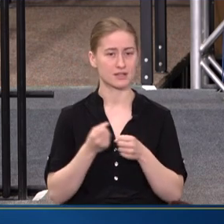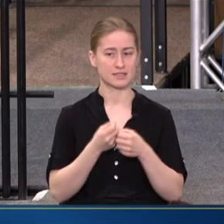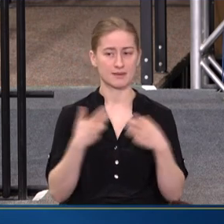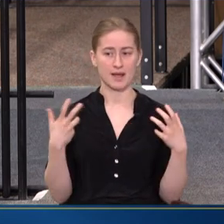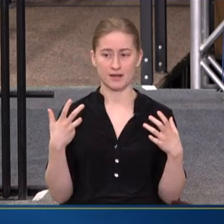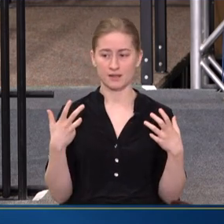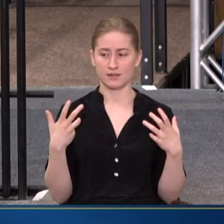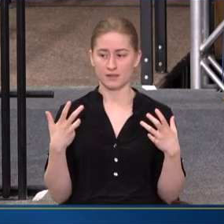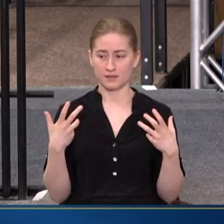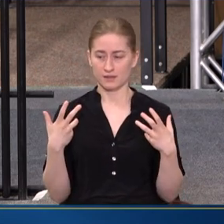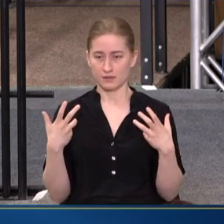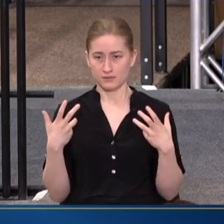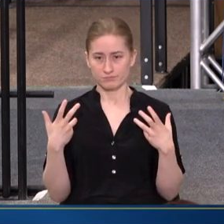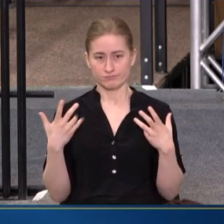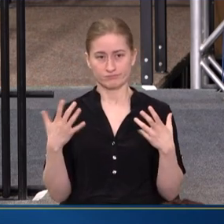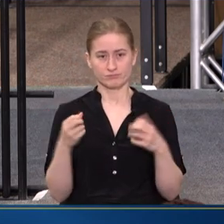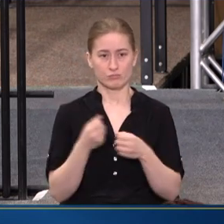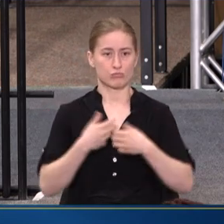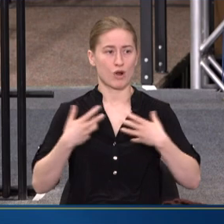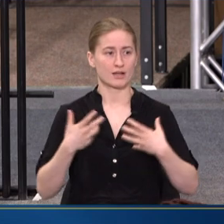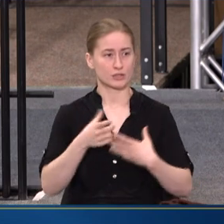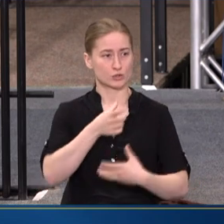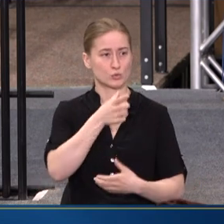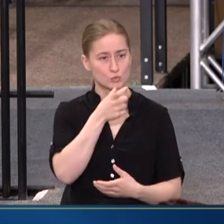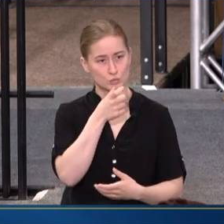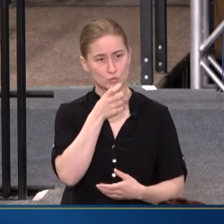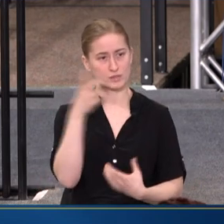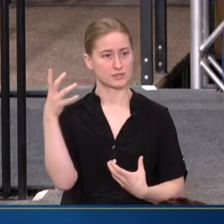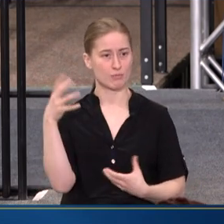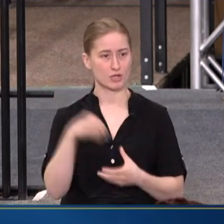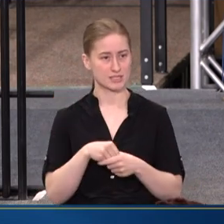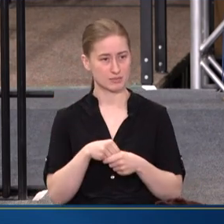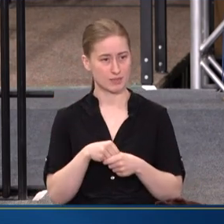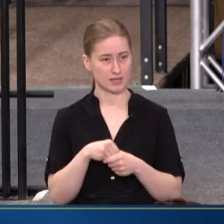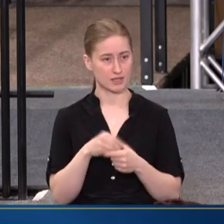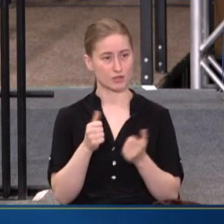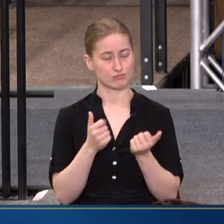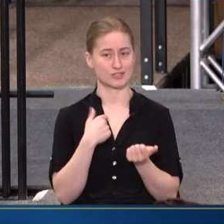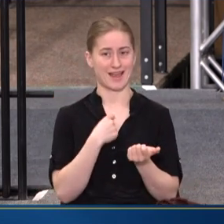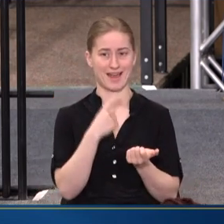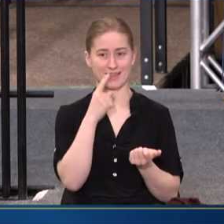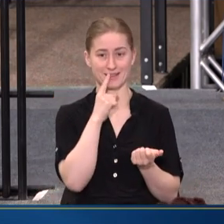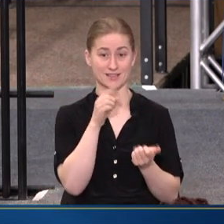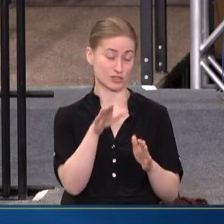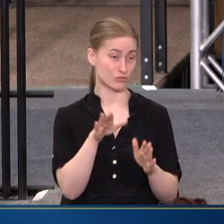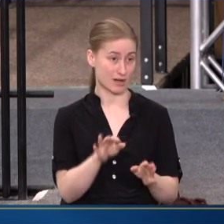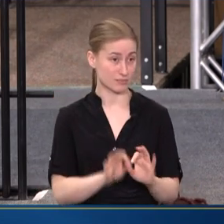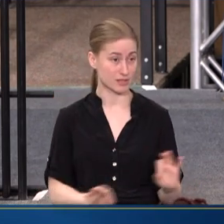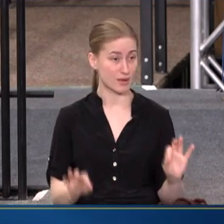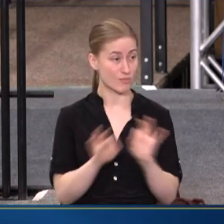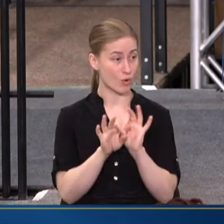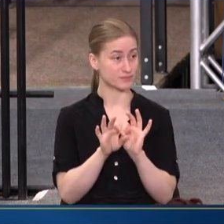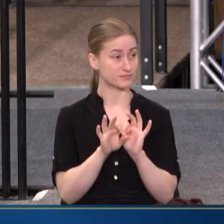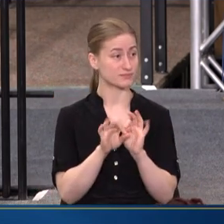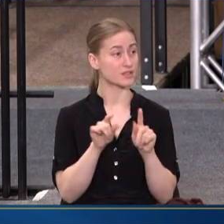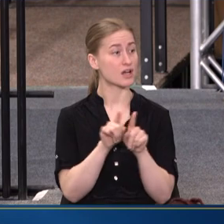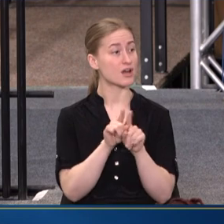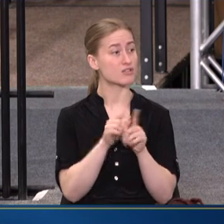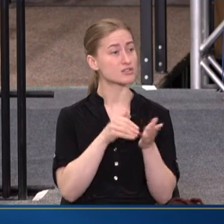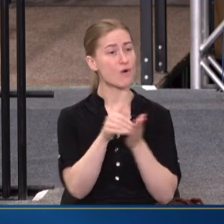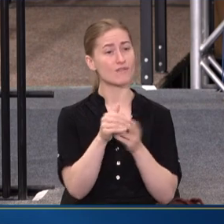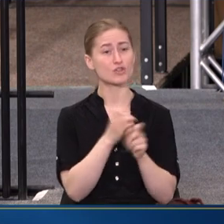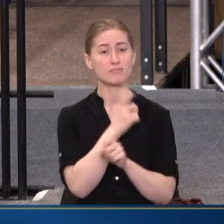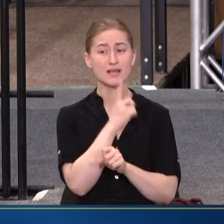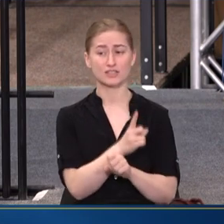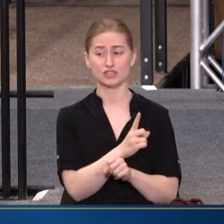WHO IS PARTICIPATING, WHICH I THINK IS INCREDIBLY IMPORTANT. AND ALSO, OFTEN,